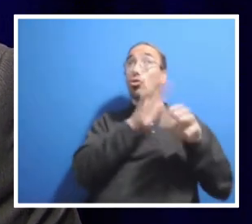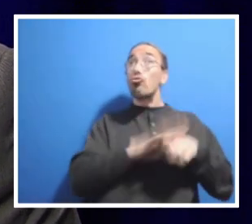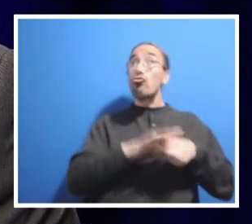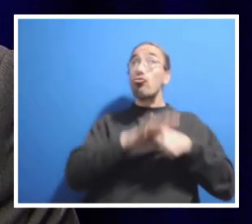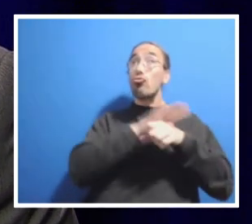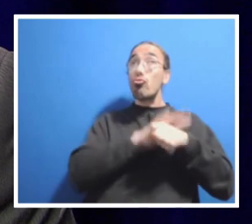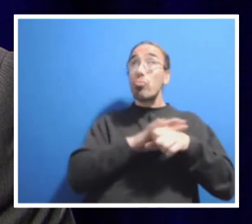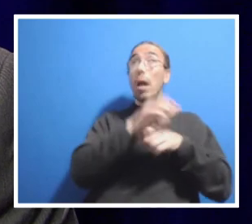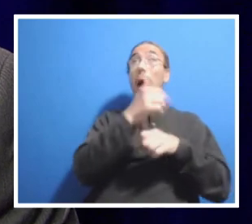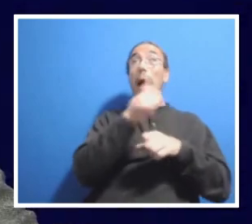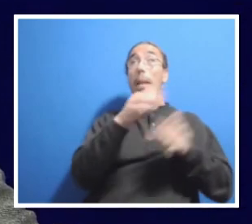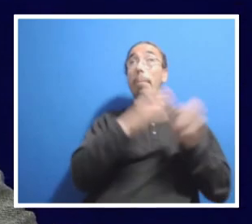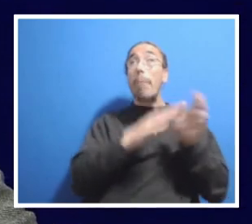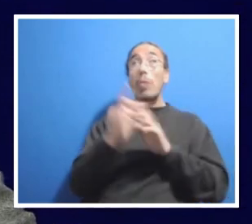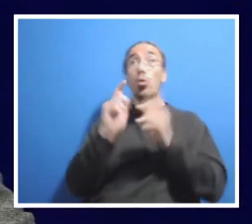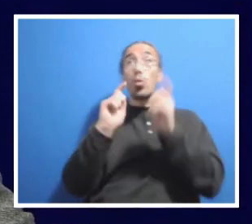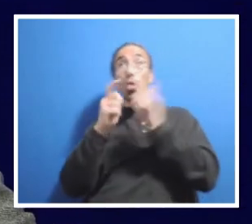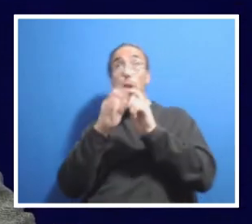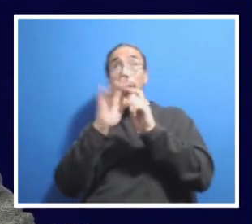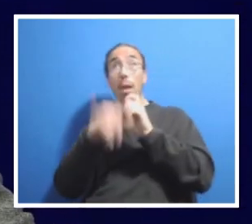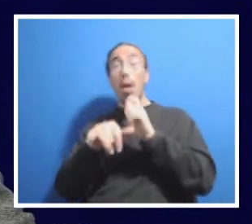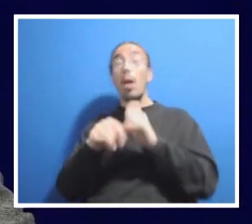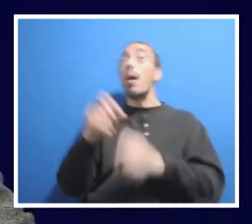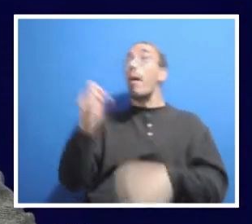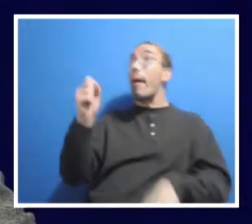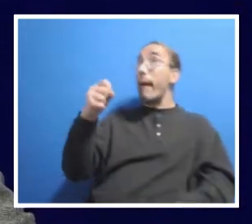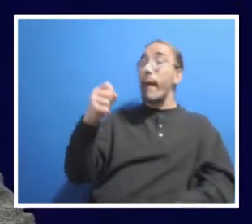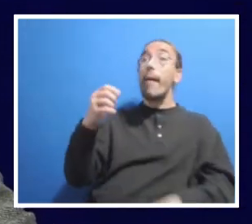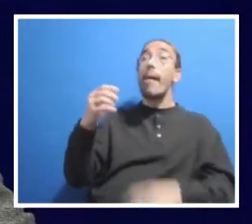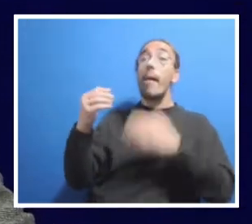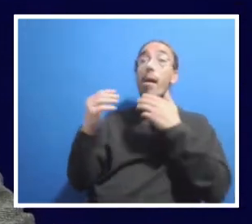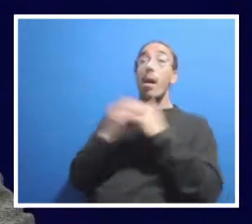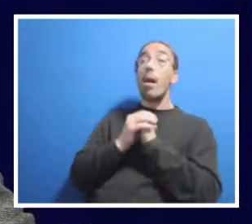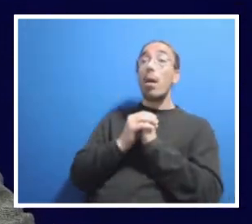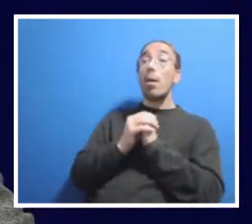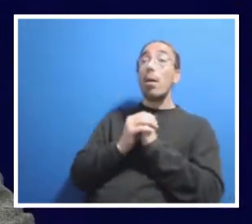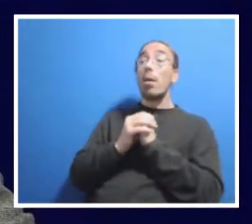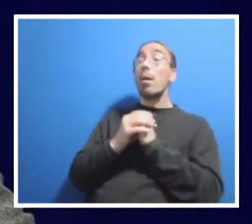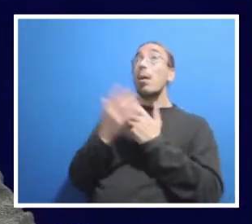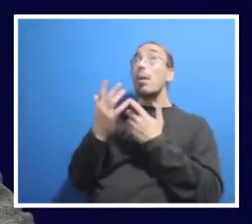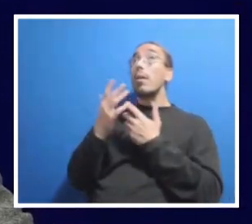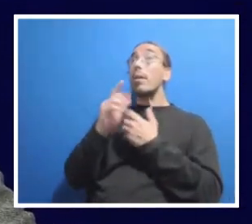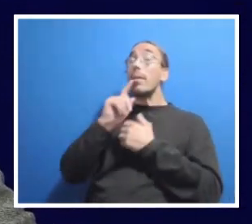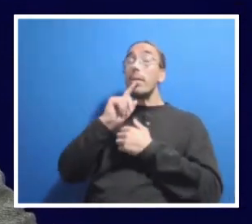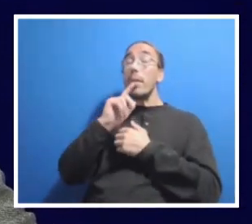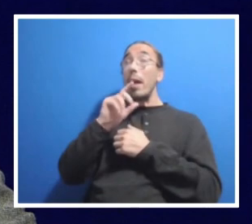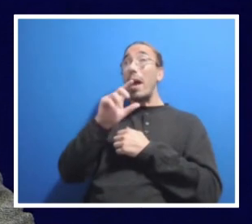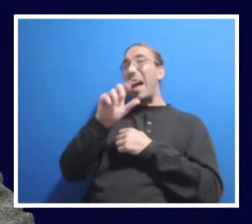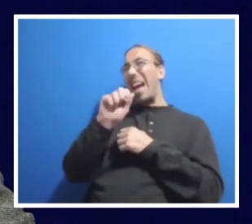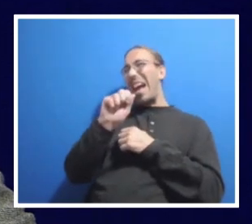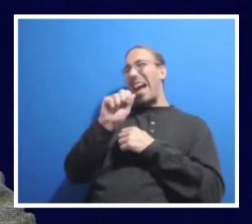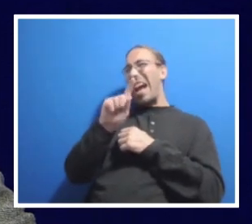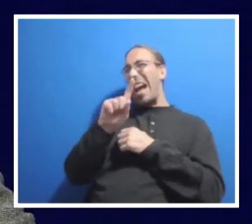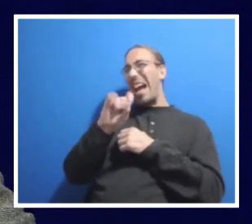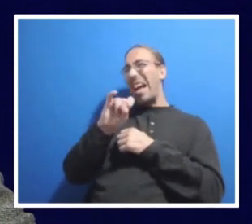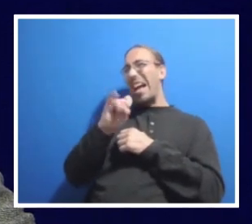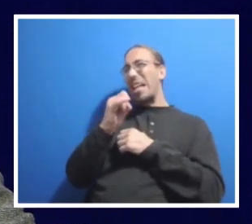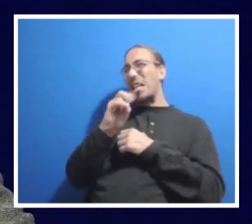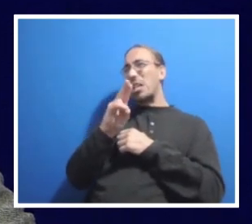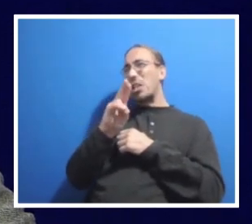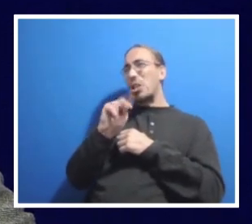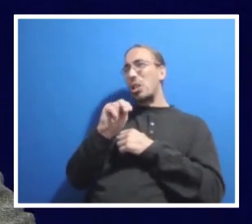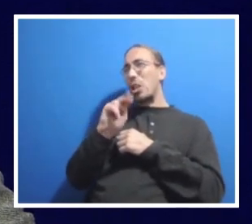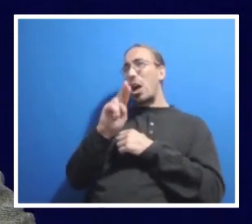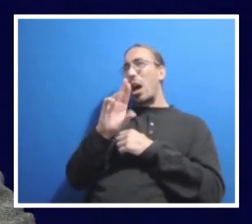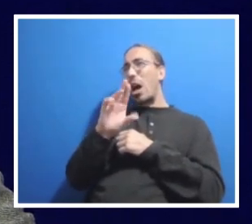plans to adjust that. Yes. Thank you. So our adjunct faculty really add a lot of value to our students and to our